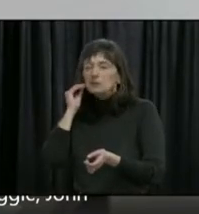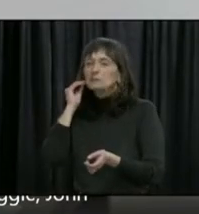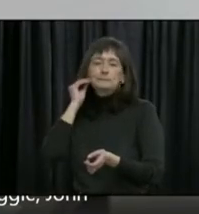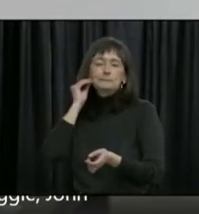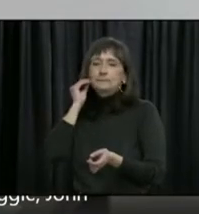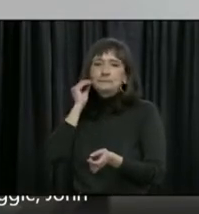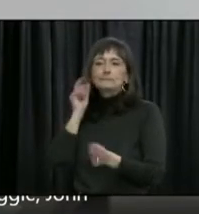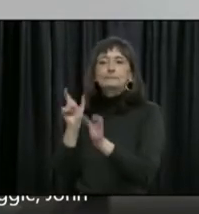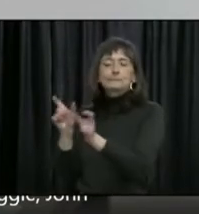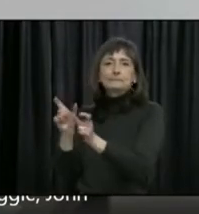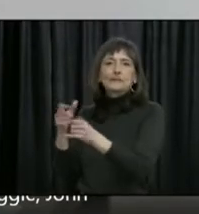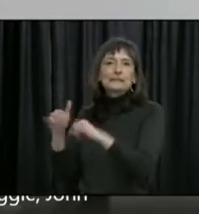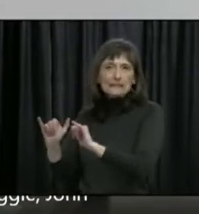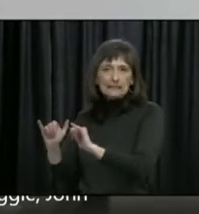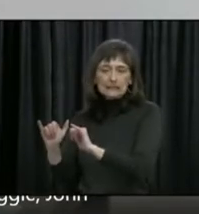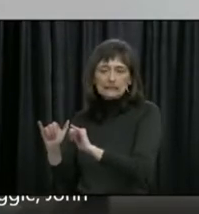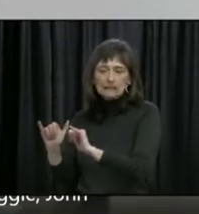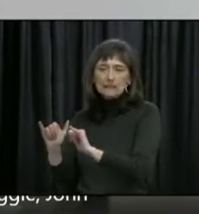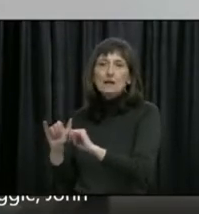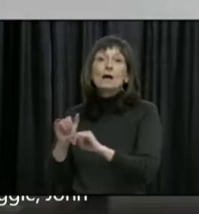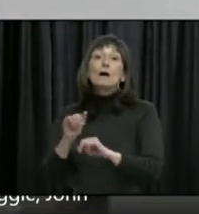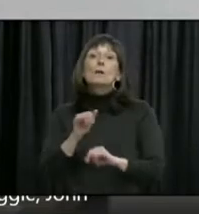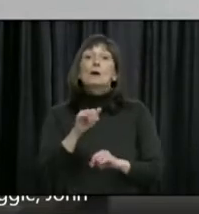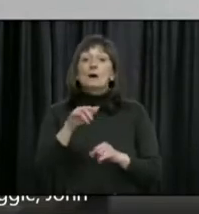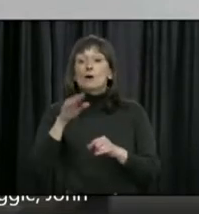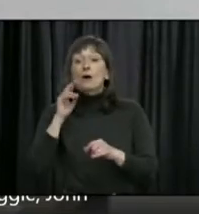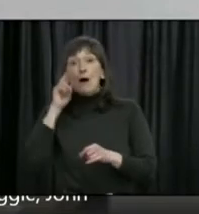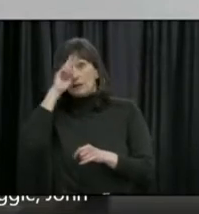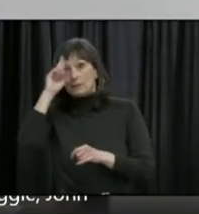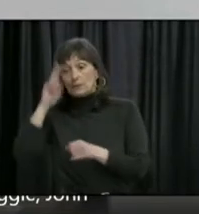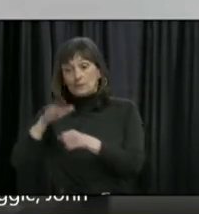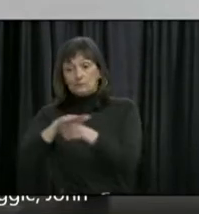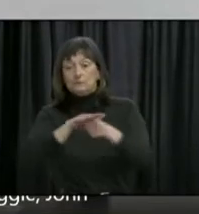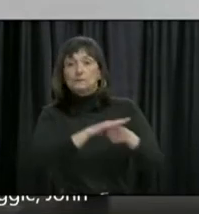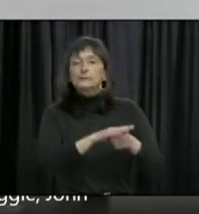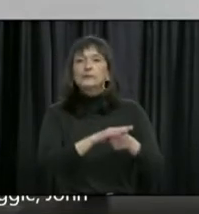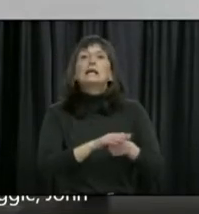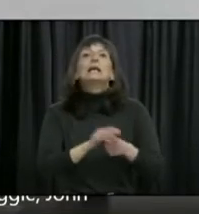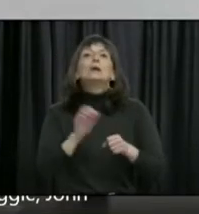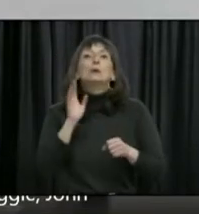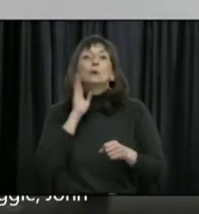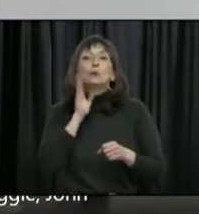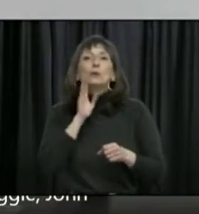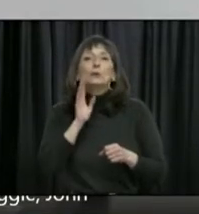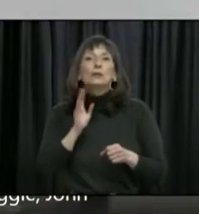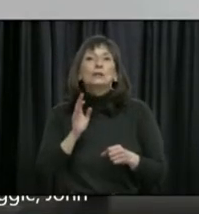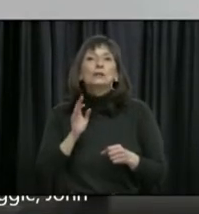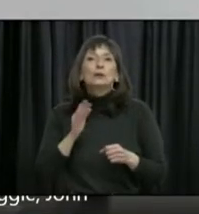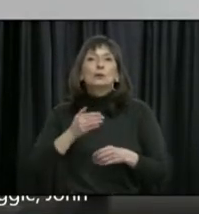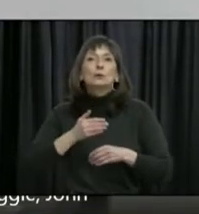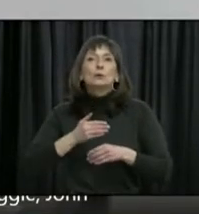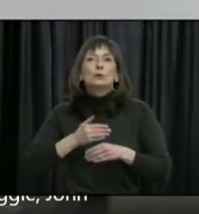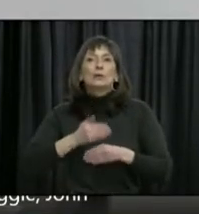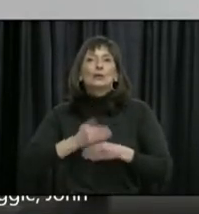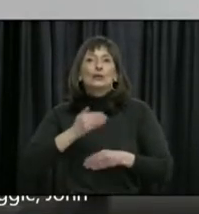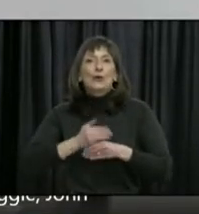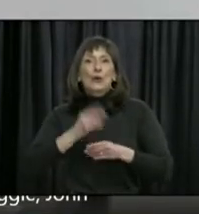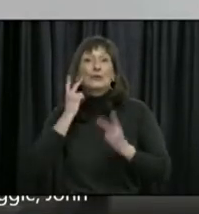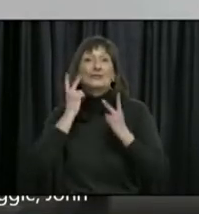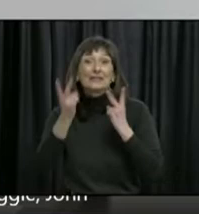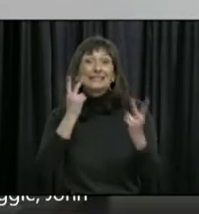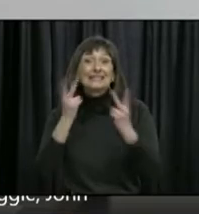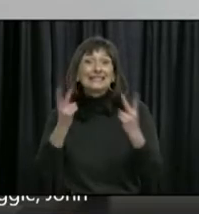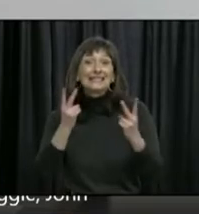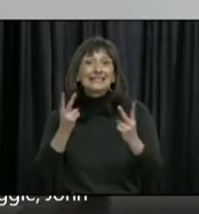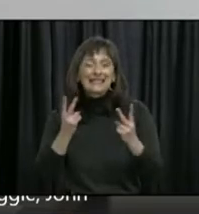The RHAs now, though, however, will be resuming window visits. There was a pause last week because of safety concerns,